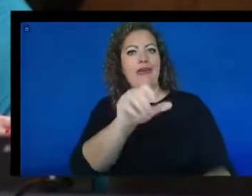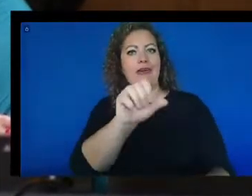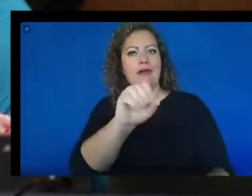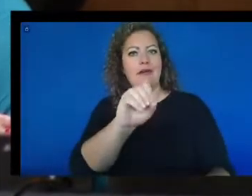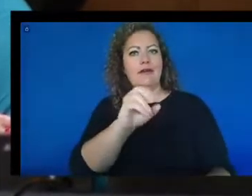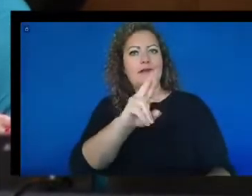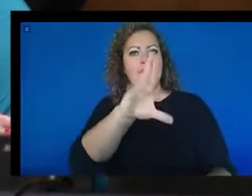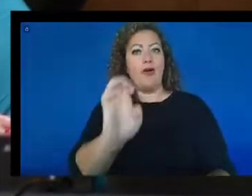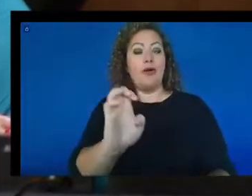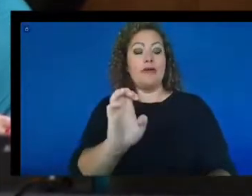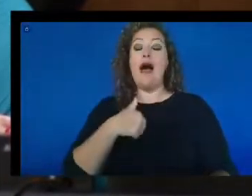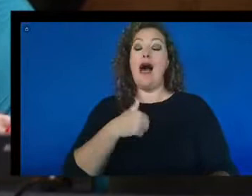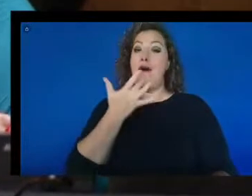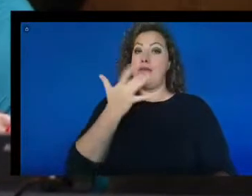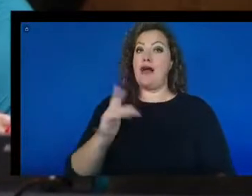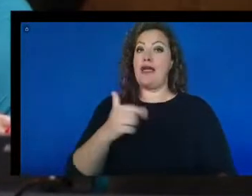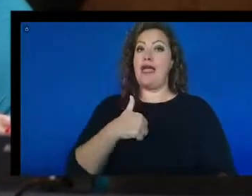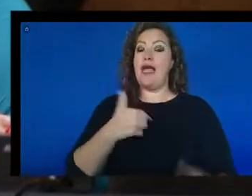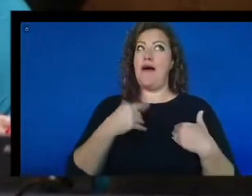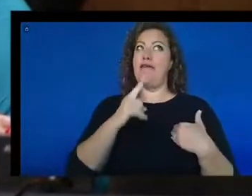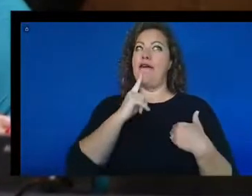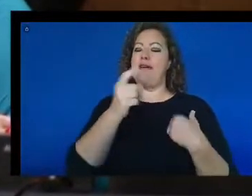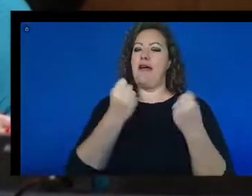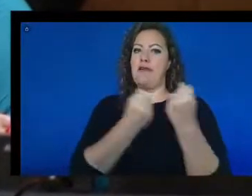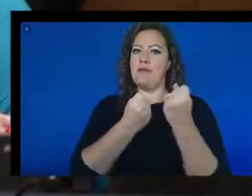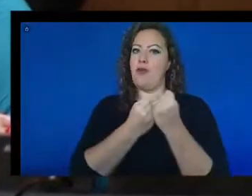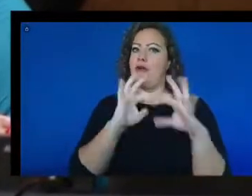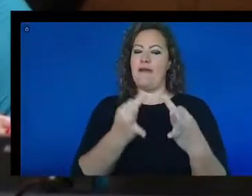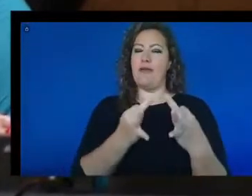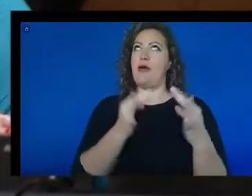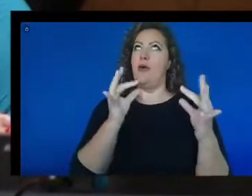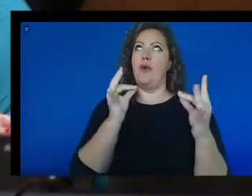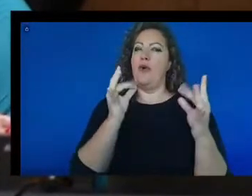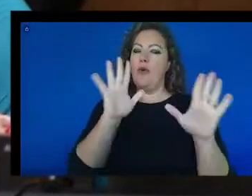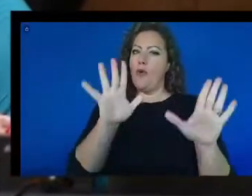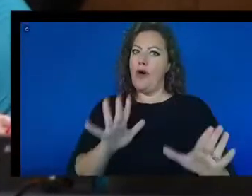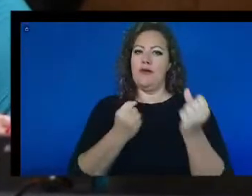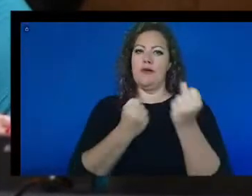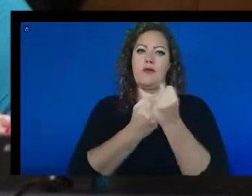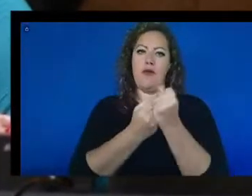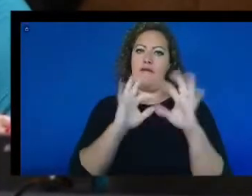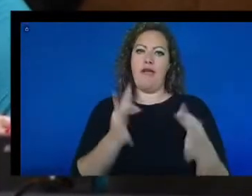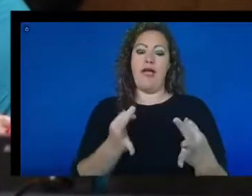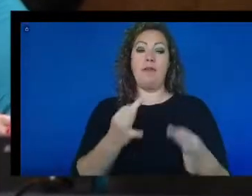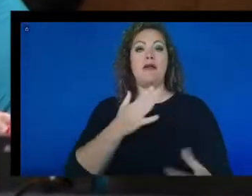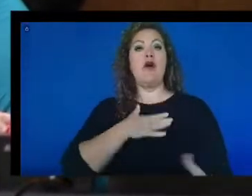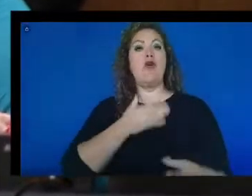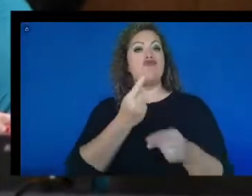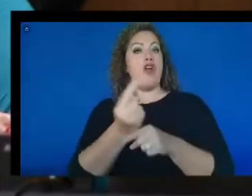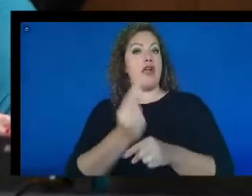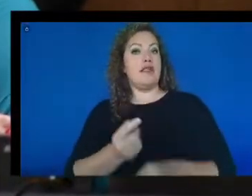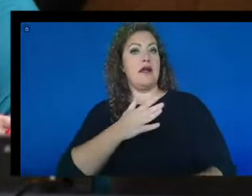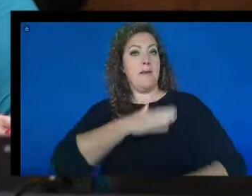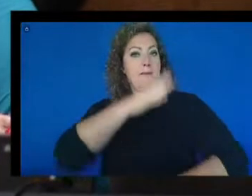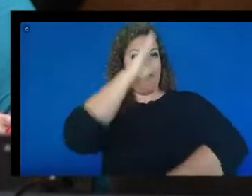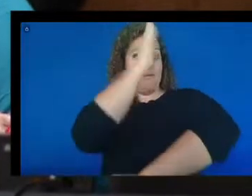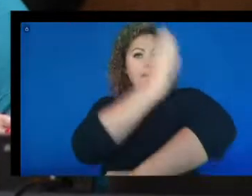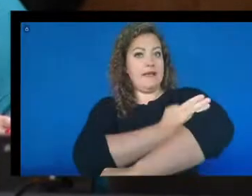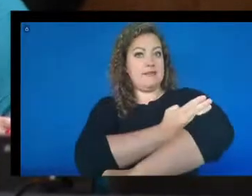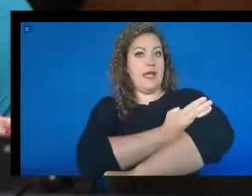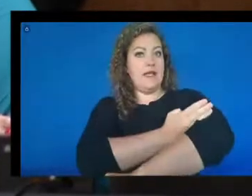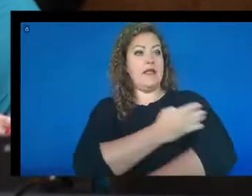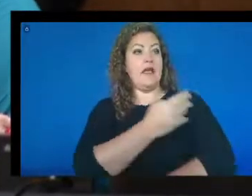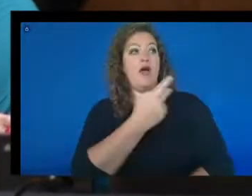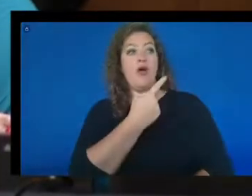family, incredibly supportive family. So at a routine, my son would come up. He was, we were both teleworking,